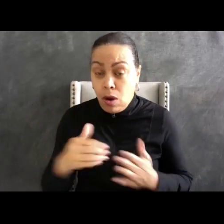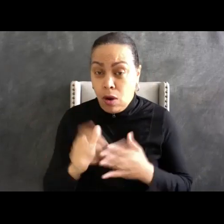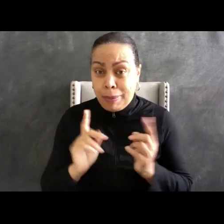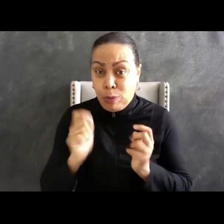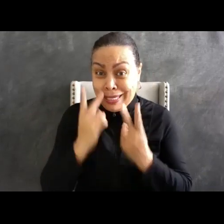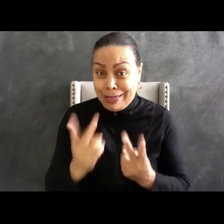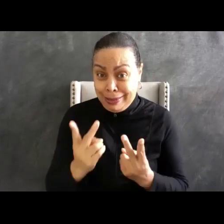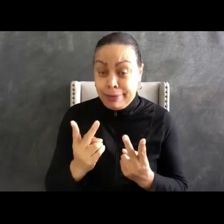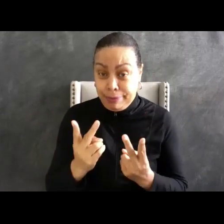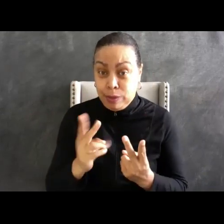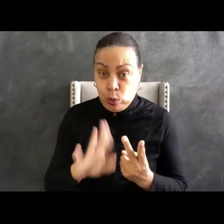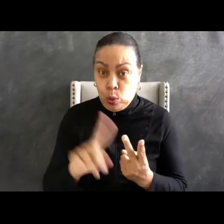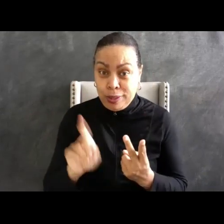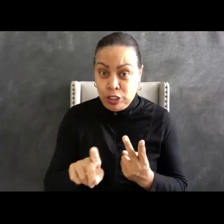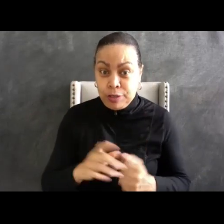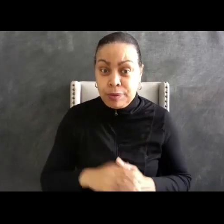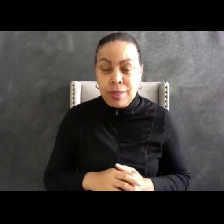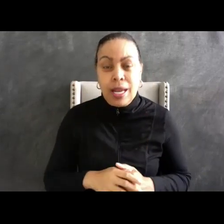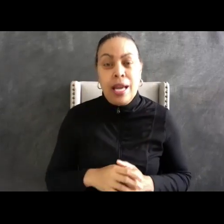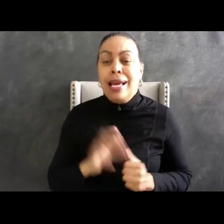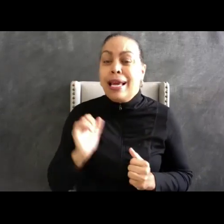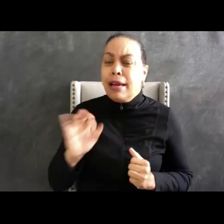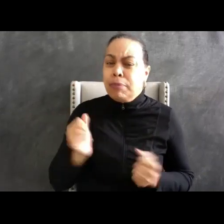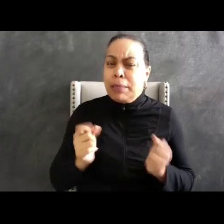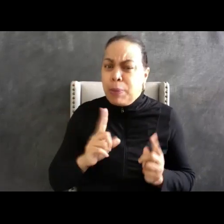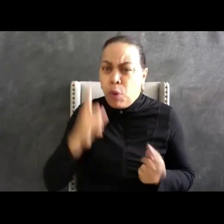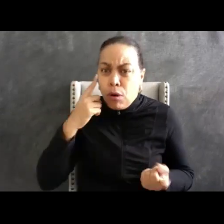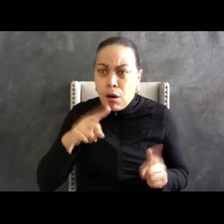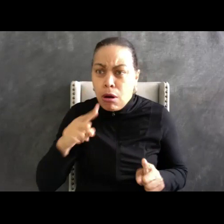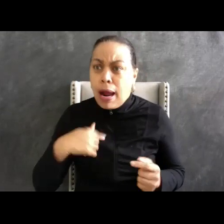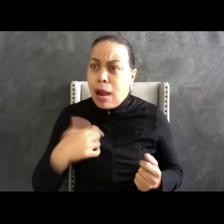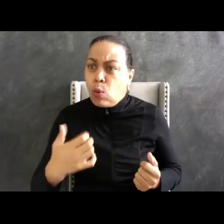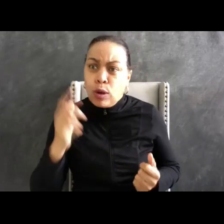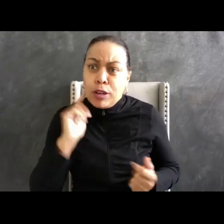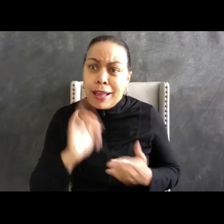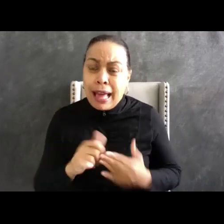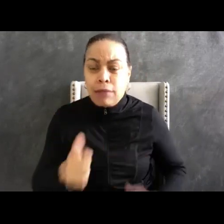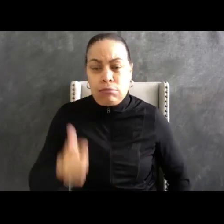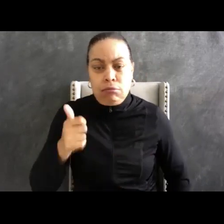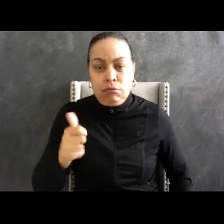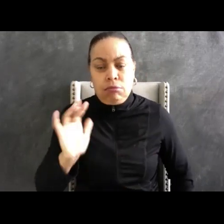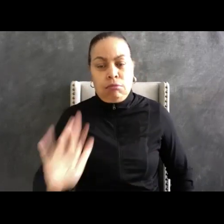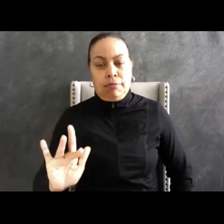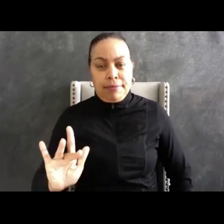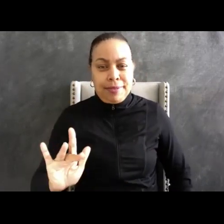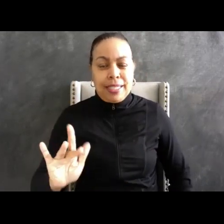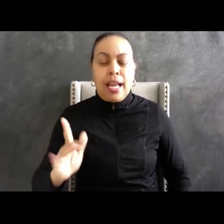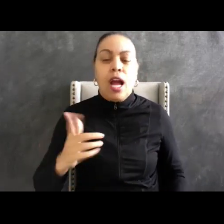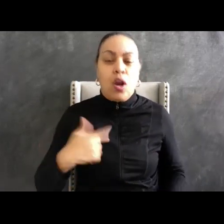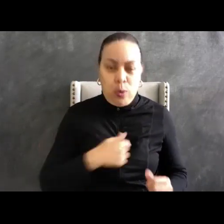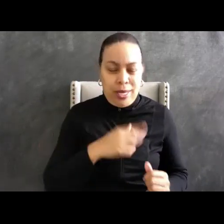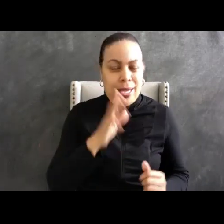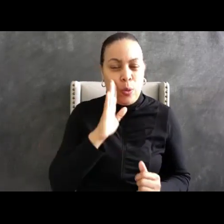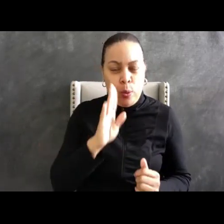You can upvote questions submitted by other attendees. We will prioritize answering the questions